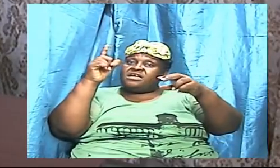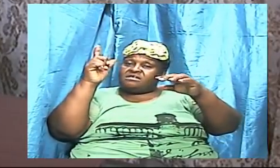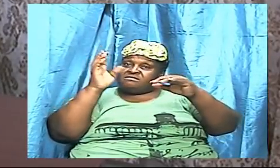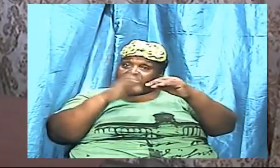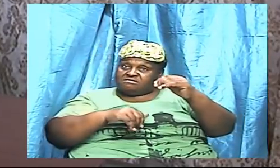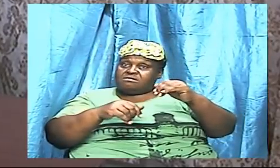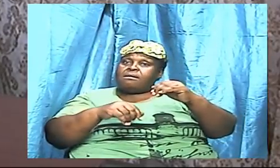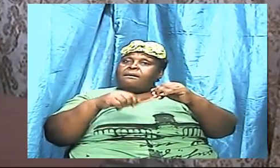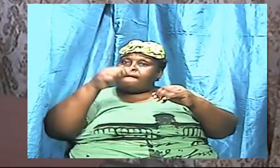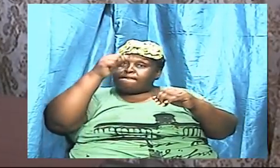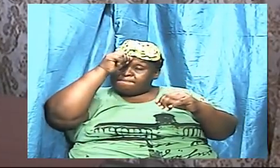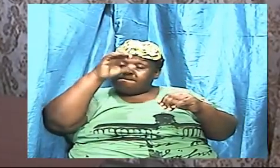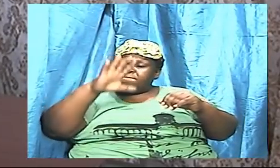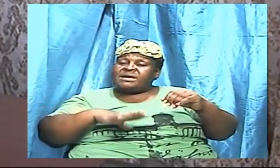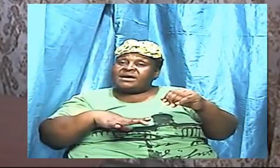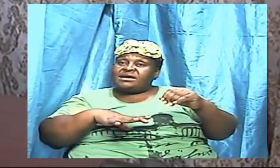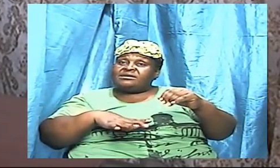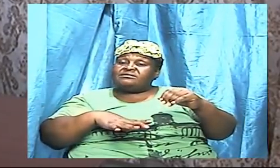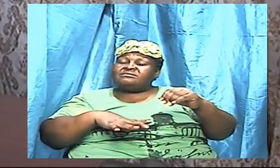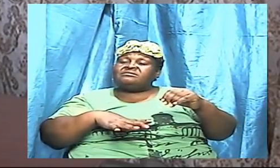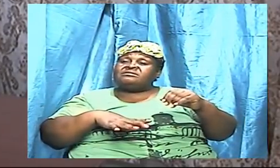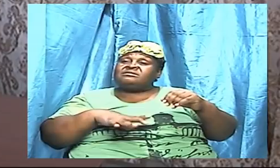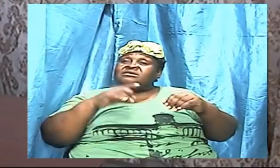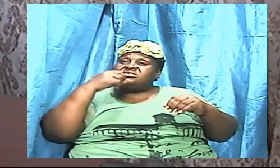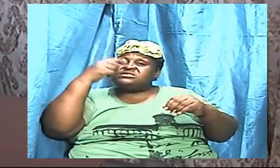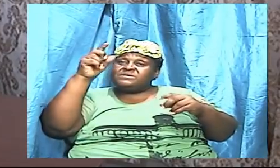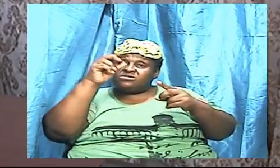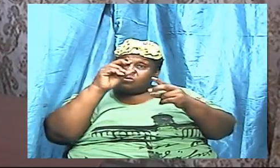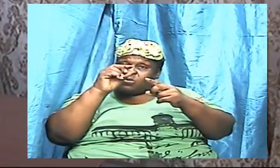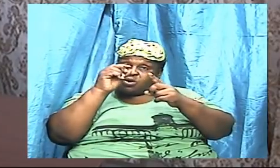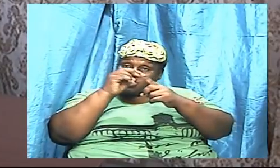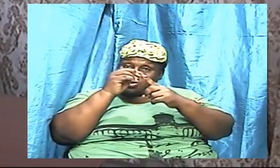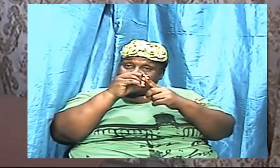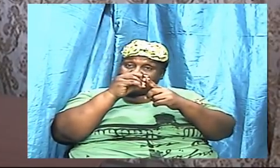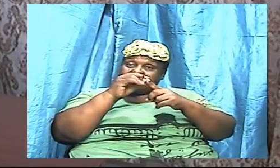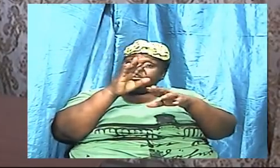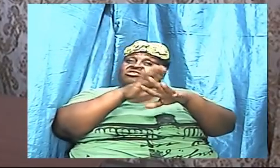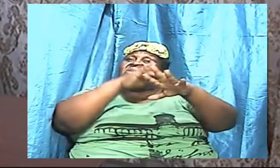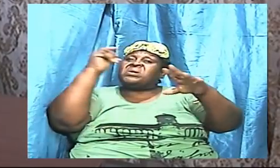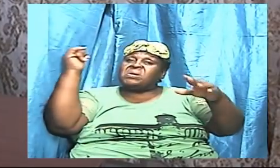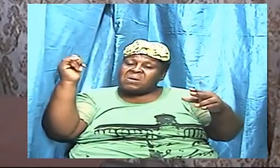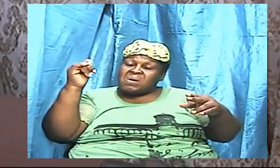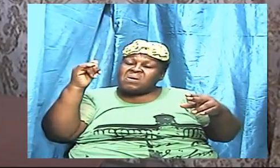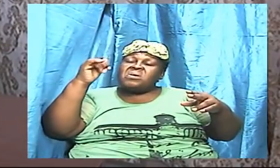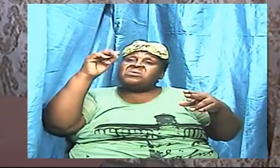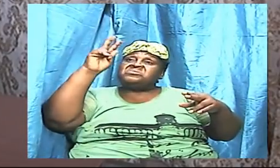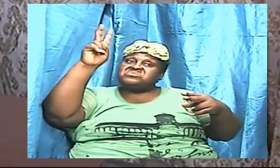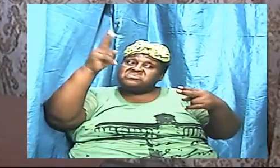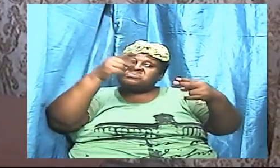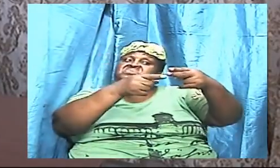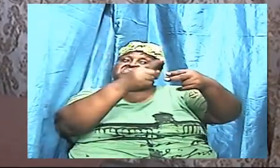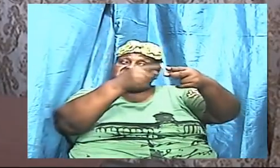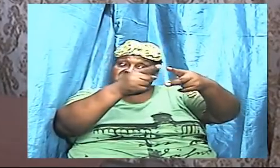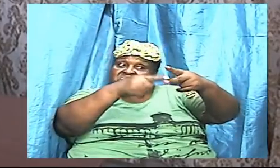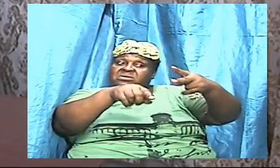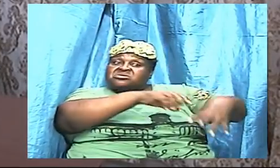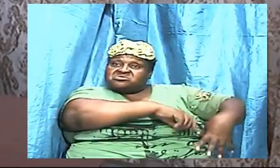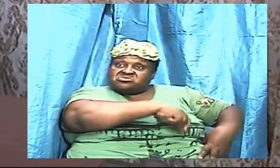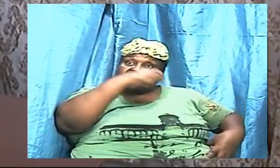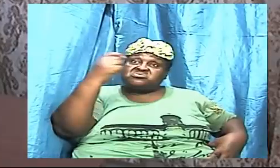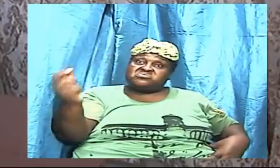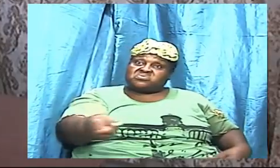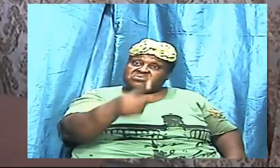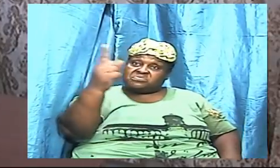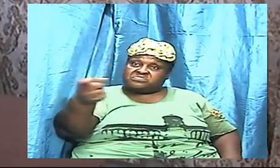a principle was shown to us where men speak the word in their warfare with satan